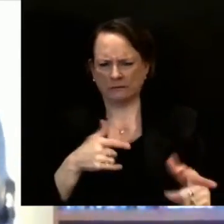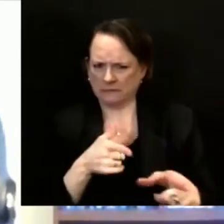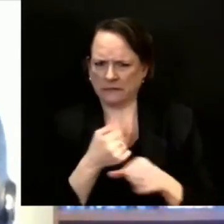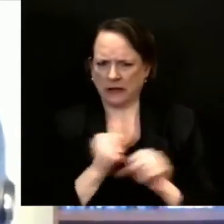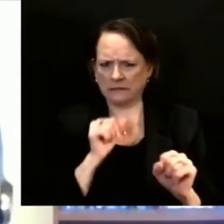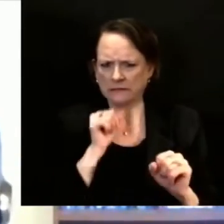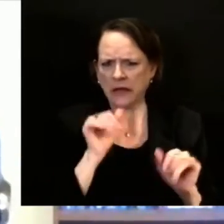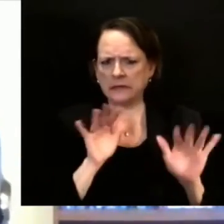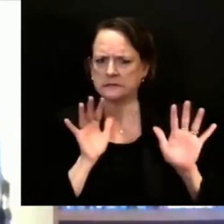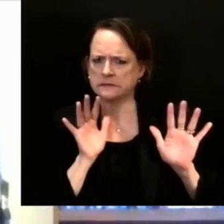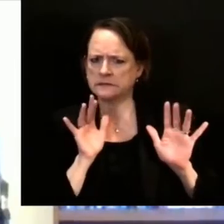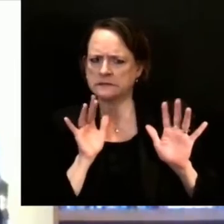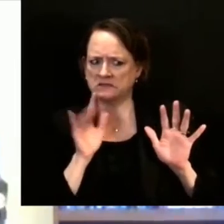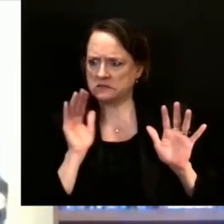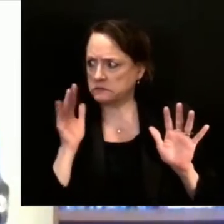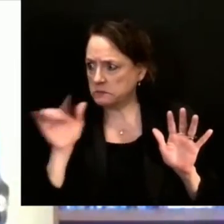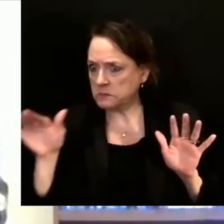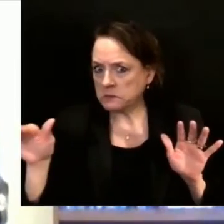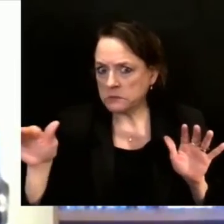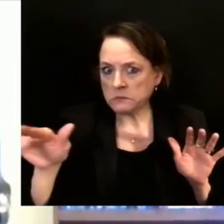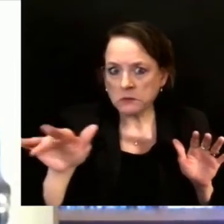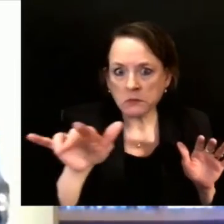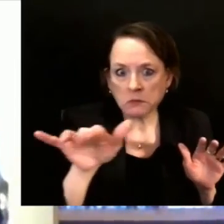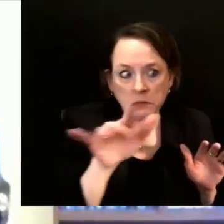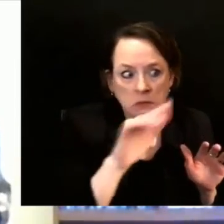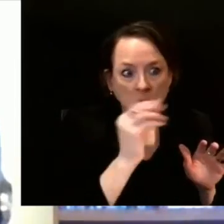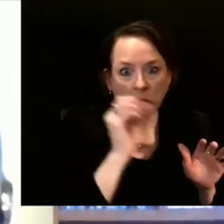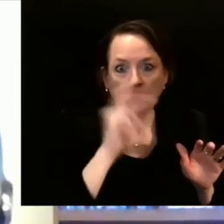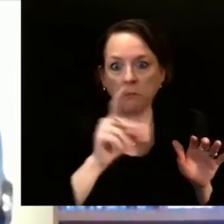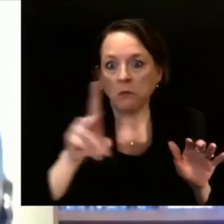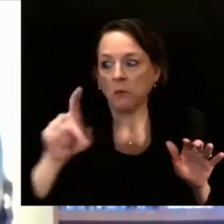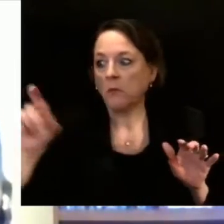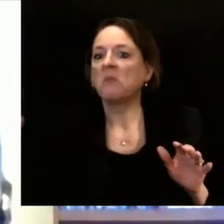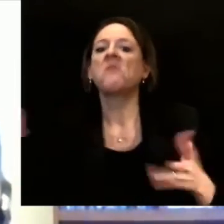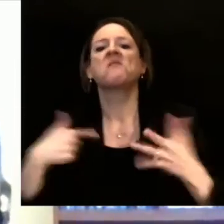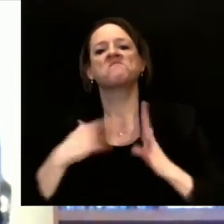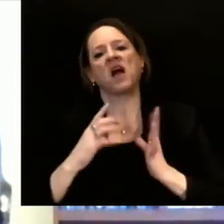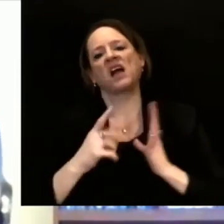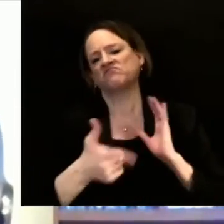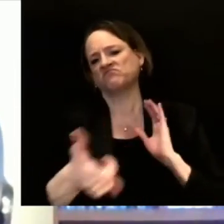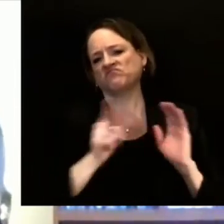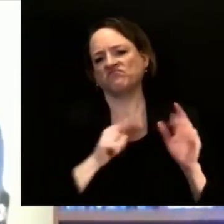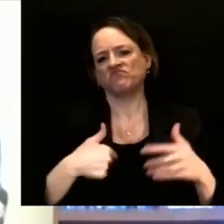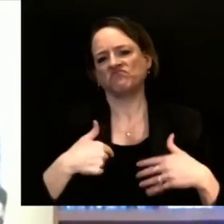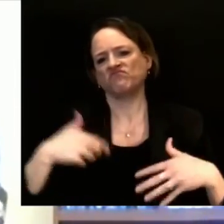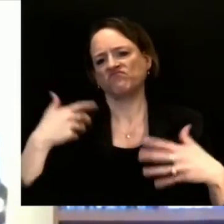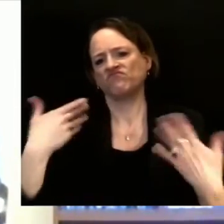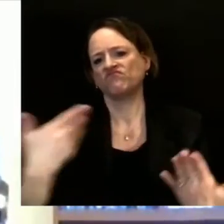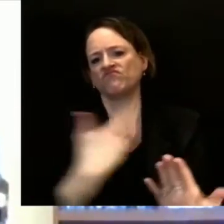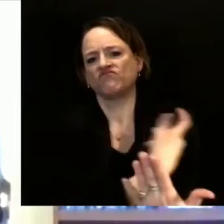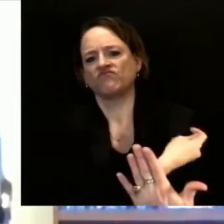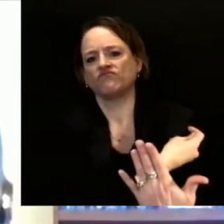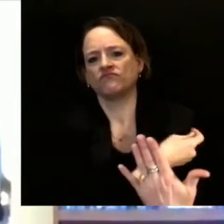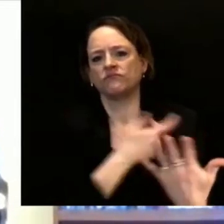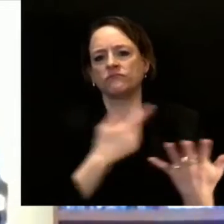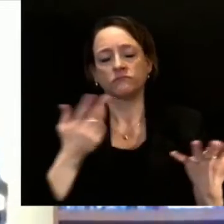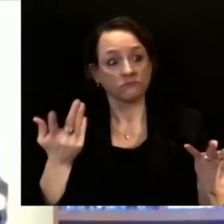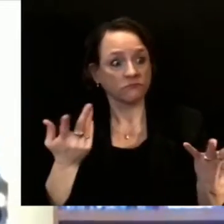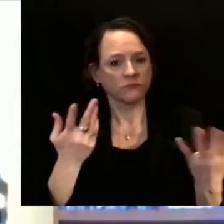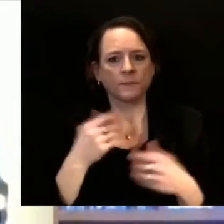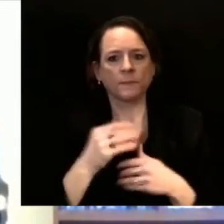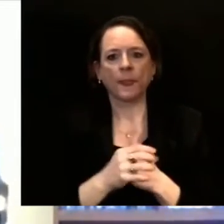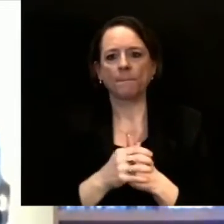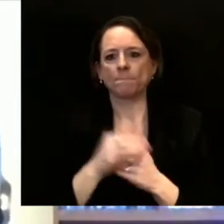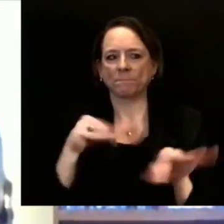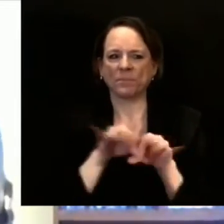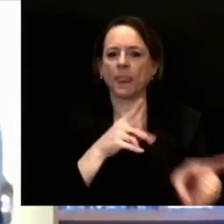And if they see it going well, and you know, the absence of severe side effects, they'll be ready a month or two from now.